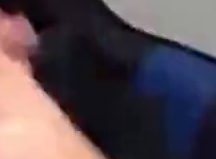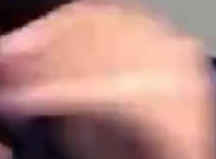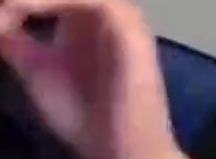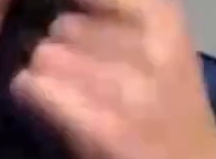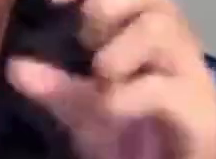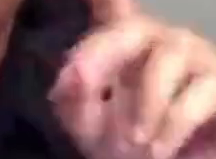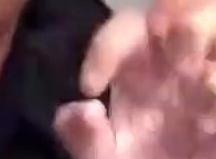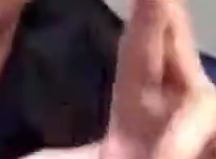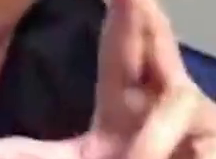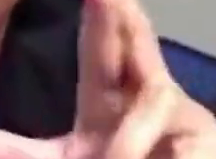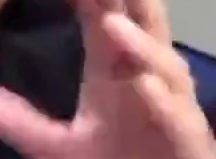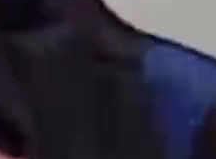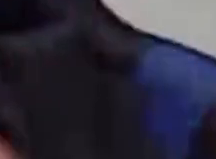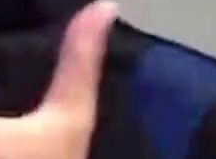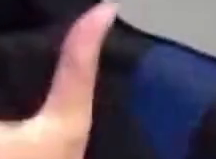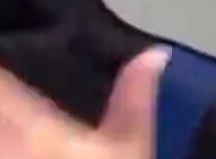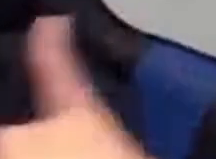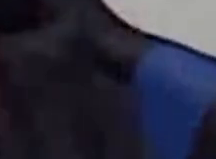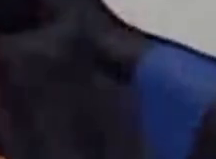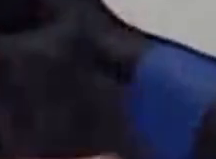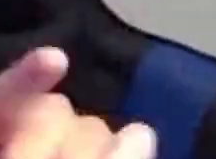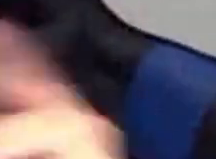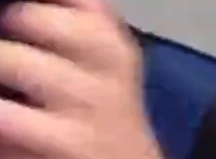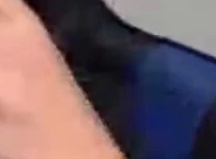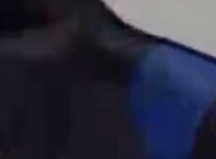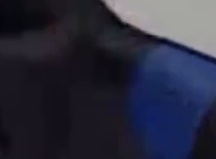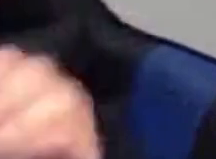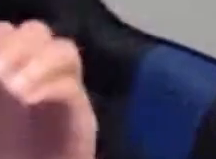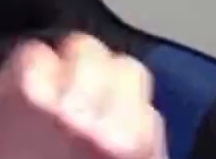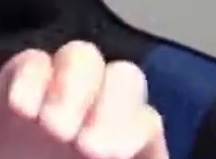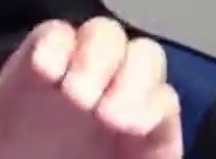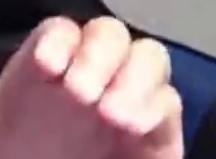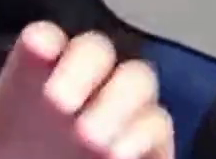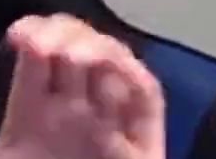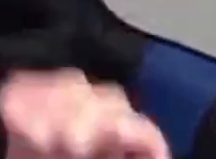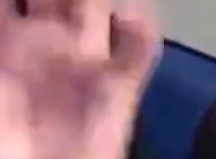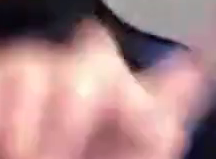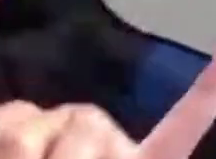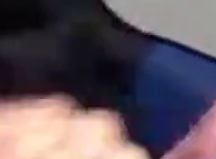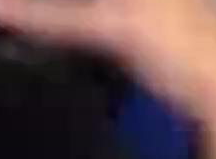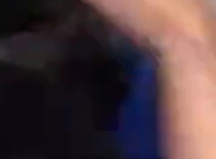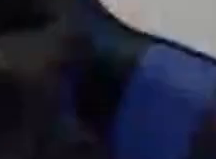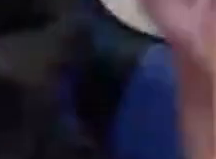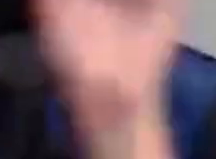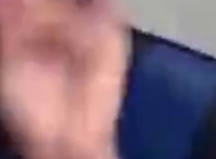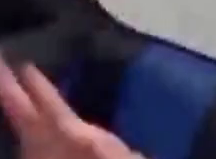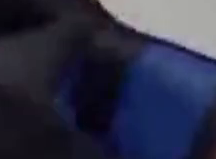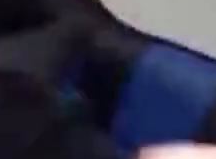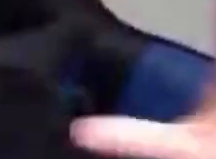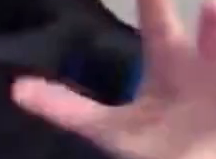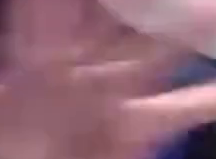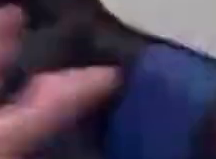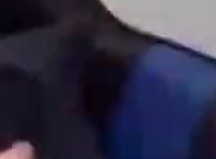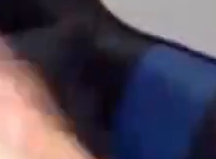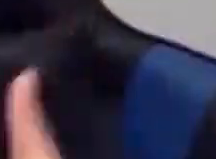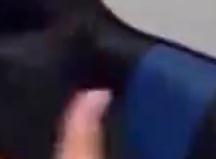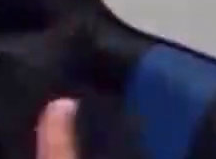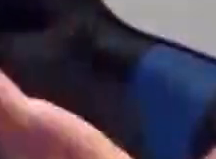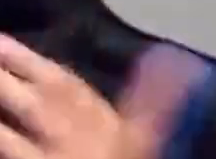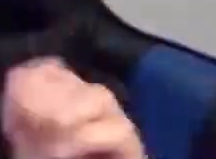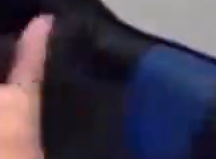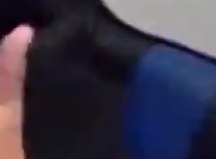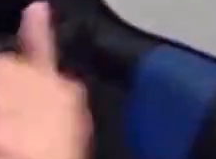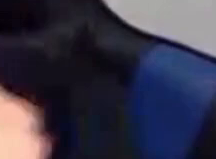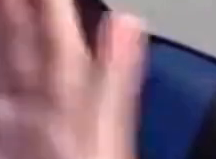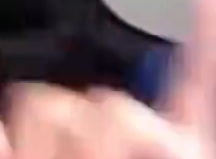you to do just that out in public with your families and spaces that you feel challenged within that identity. Thank you for being here